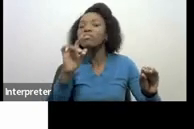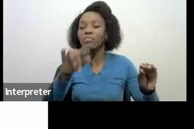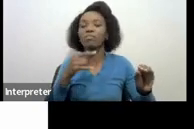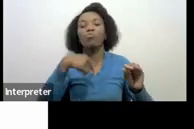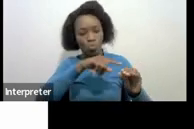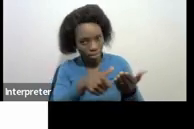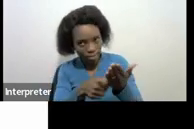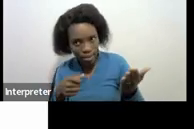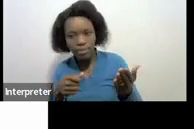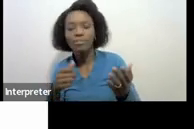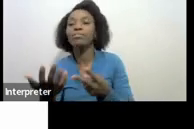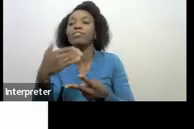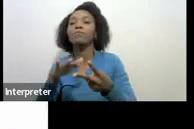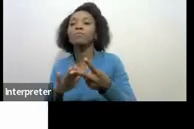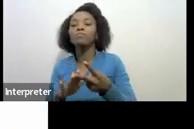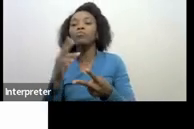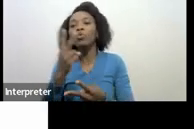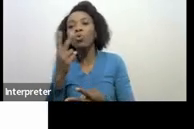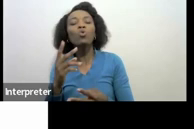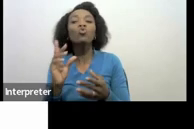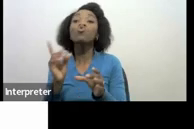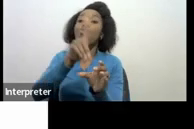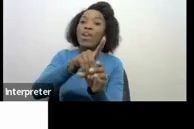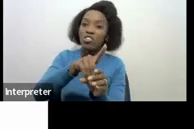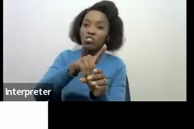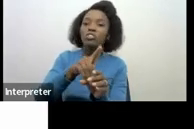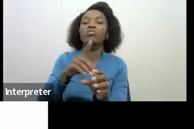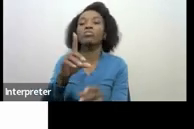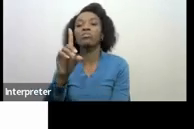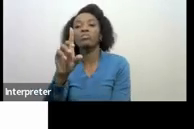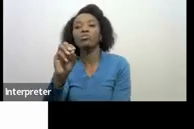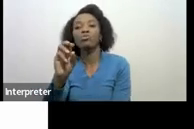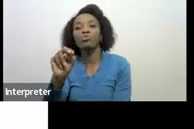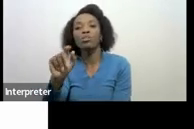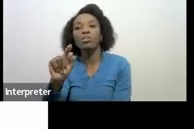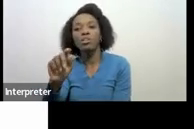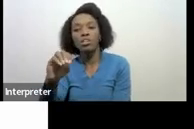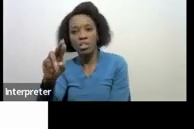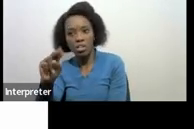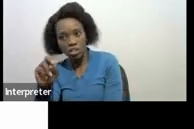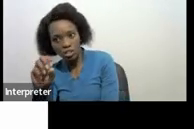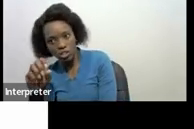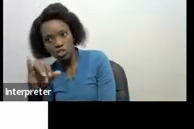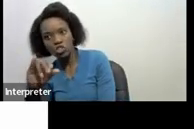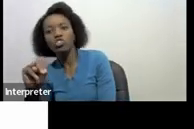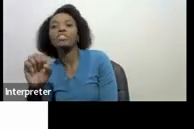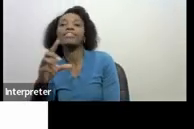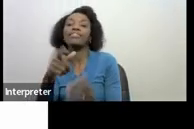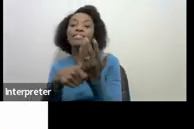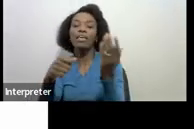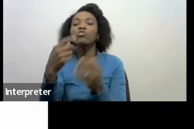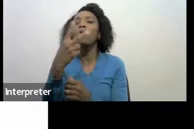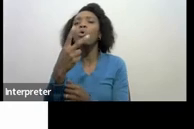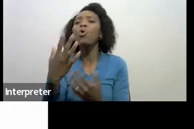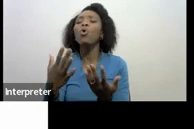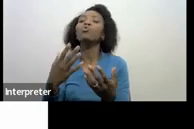made customs and excise duties for both income and exports as we take goods outside the country or we come with goods